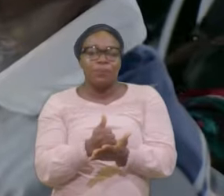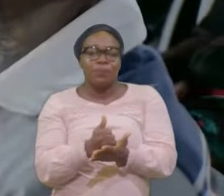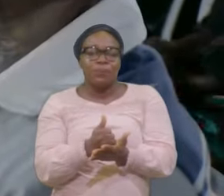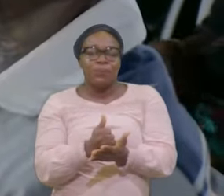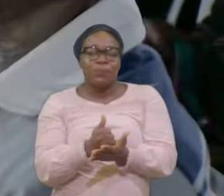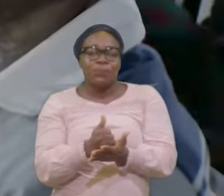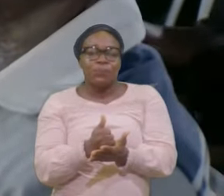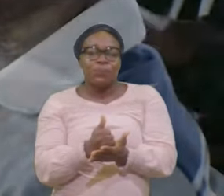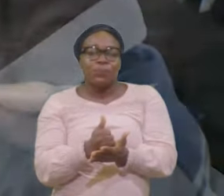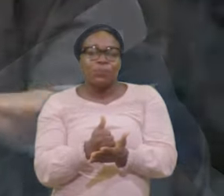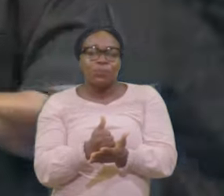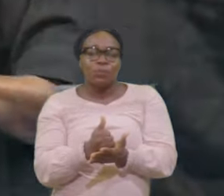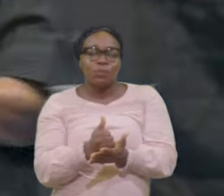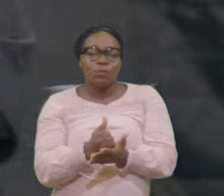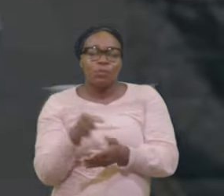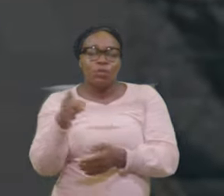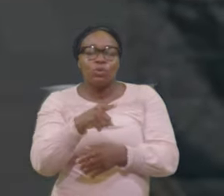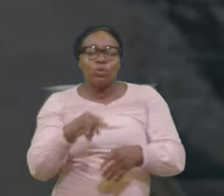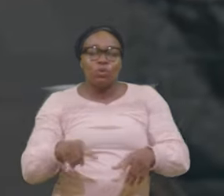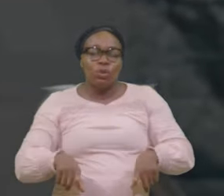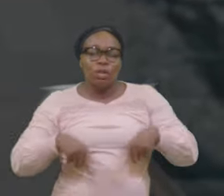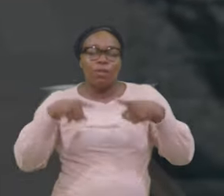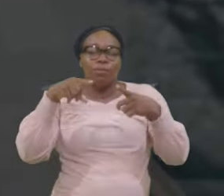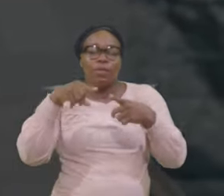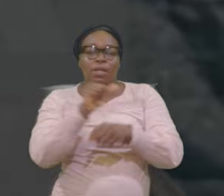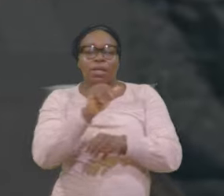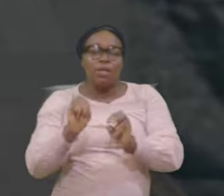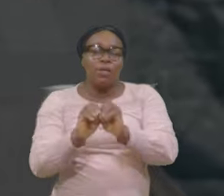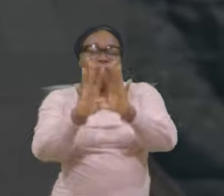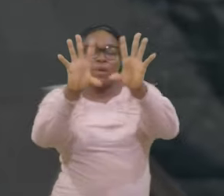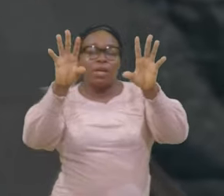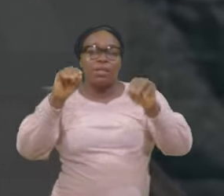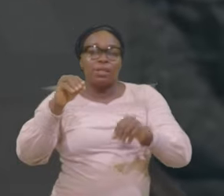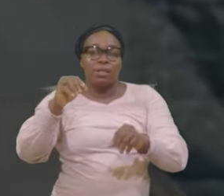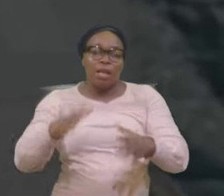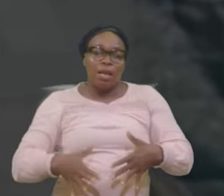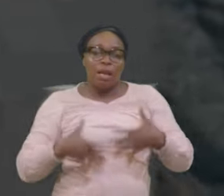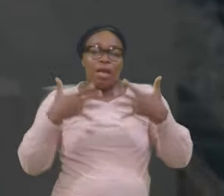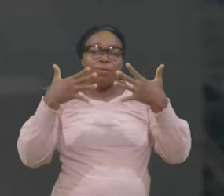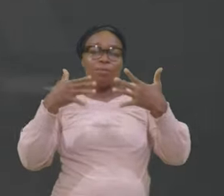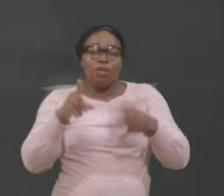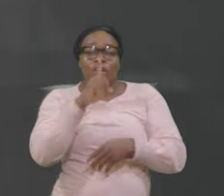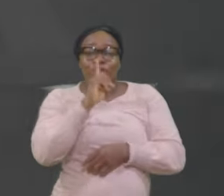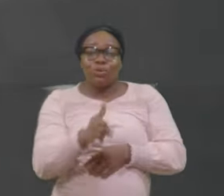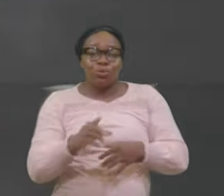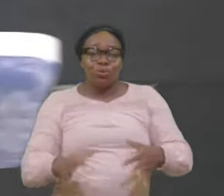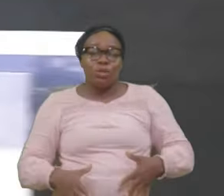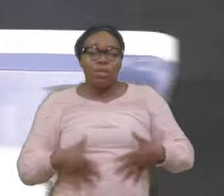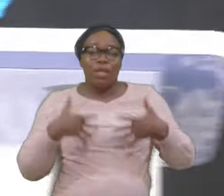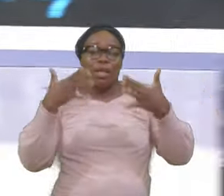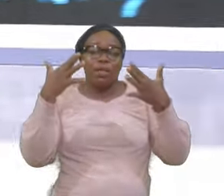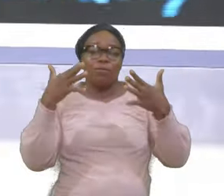You live a bright A bright life A forgiving life And a short life You will live